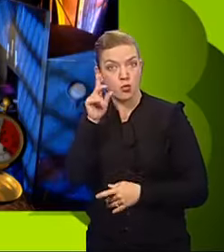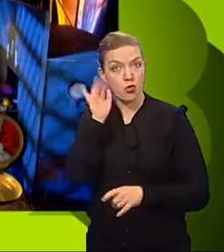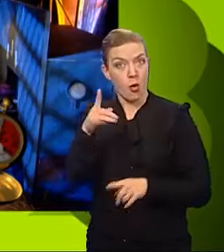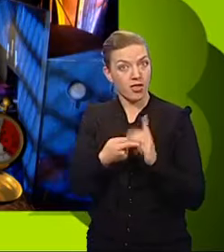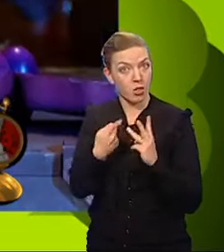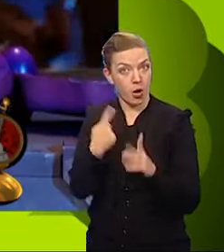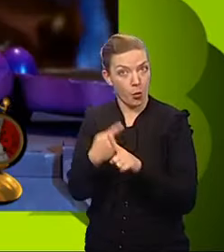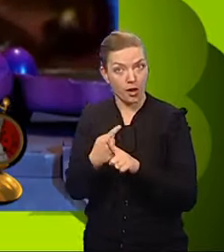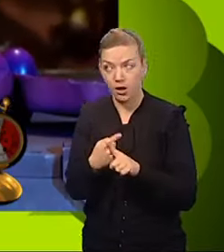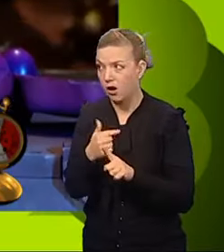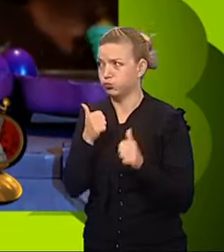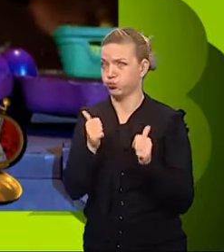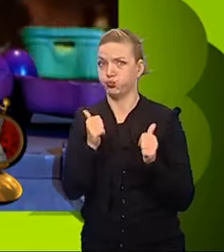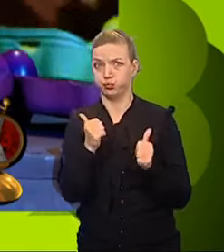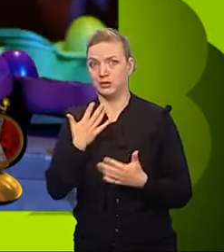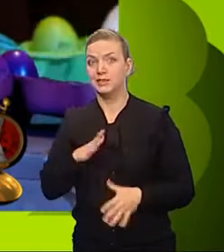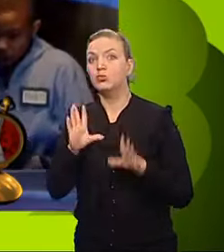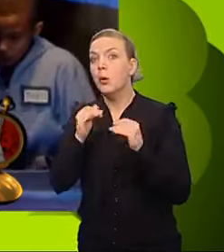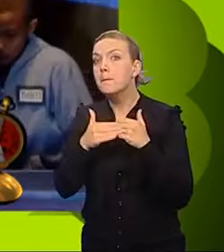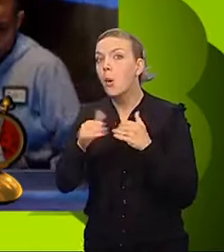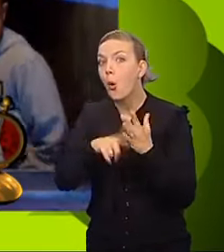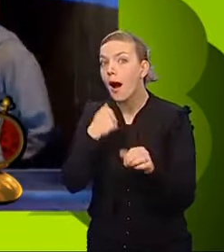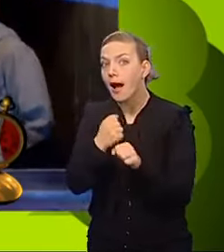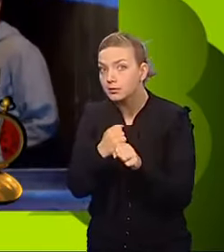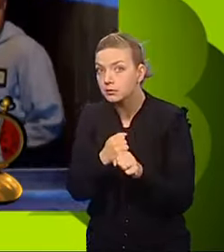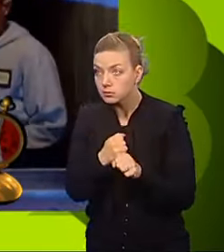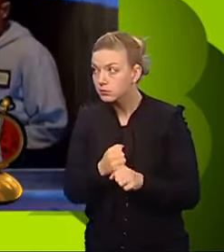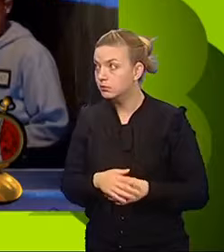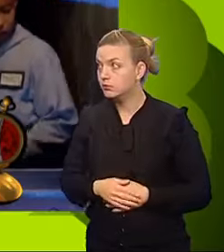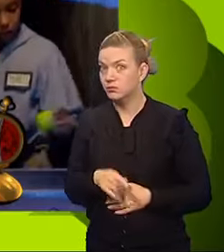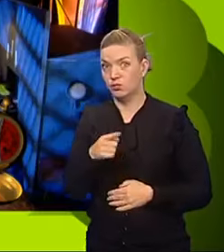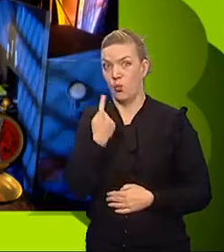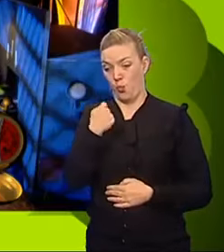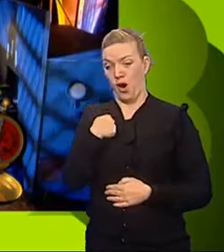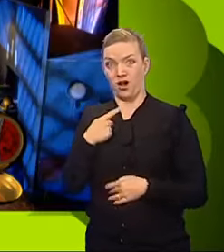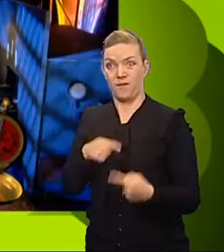That's good. But you need to stop more eggs getting through. Remember, it's you versus them.